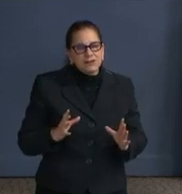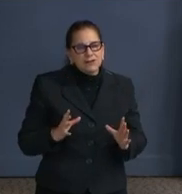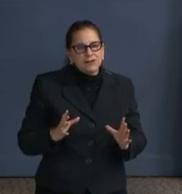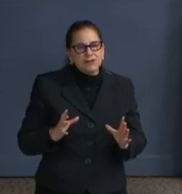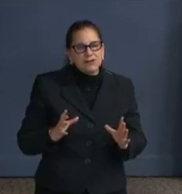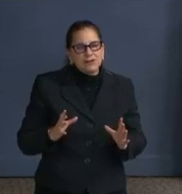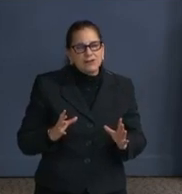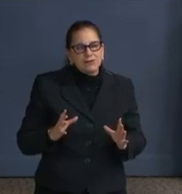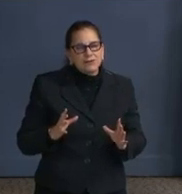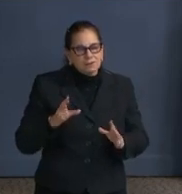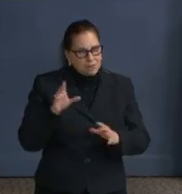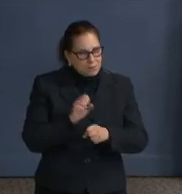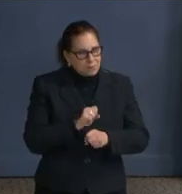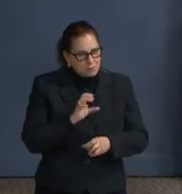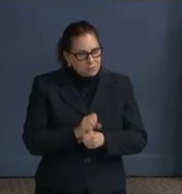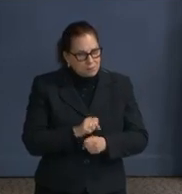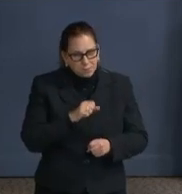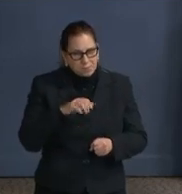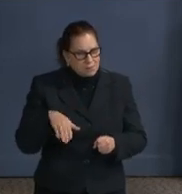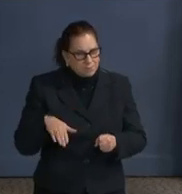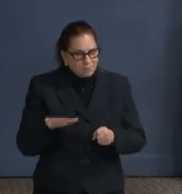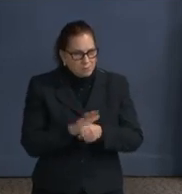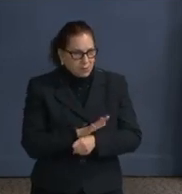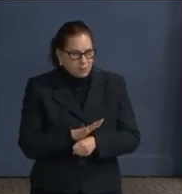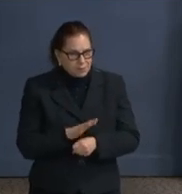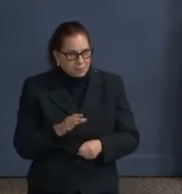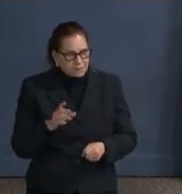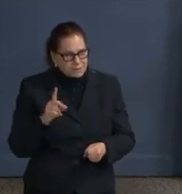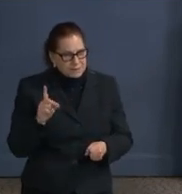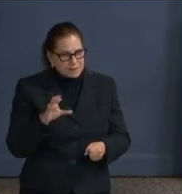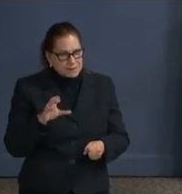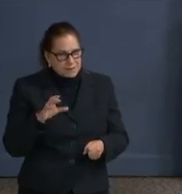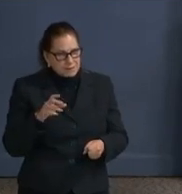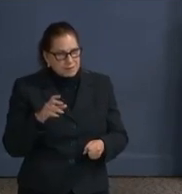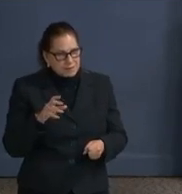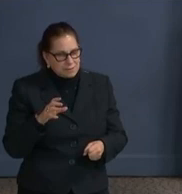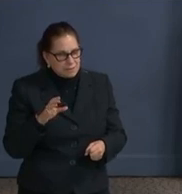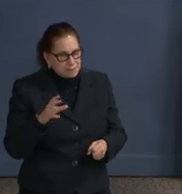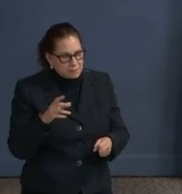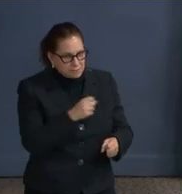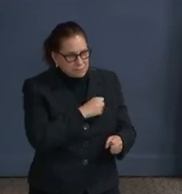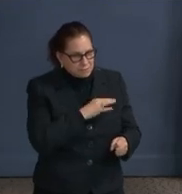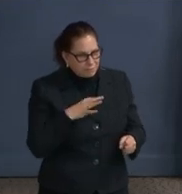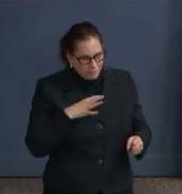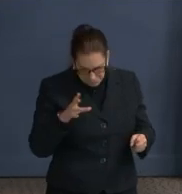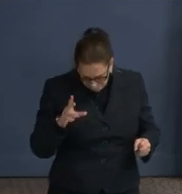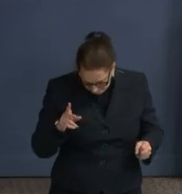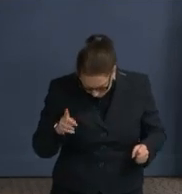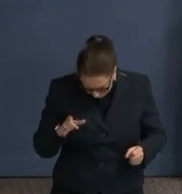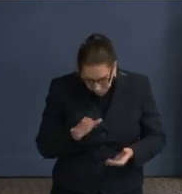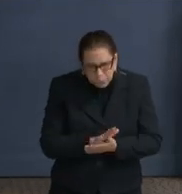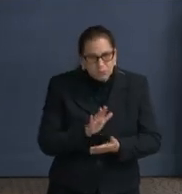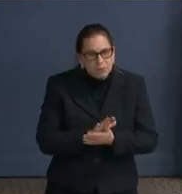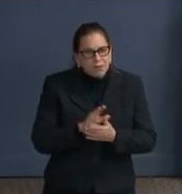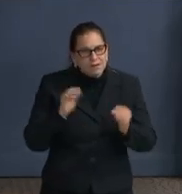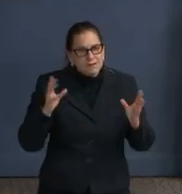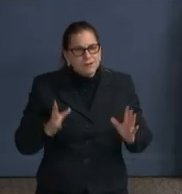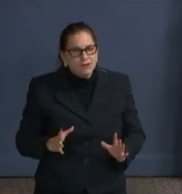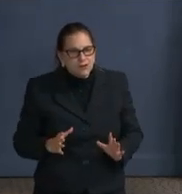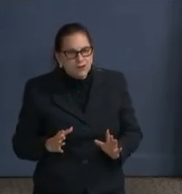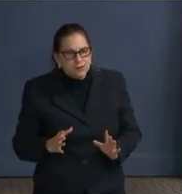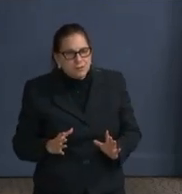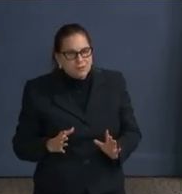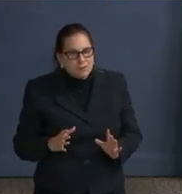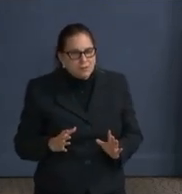many appointments that have not been made among the DCPS staff. Are you seeing you have, you know, an oversupply for them